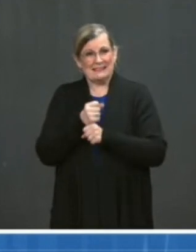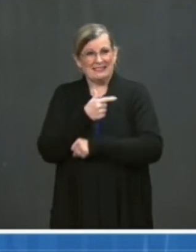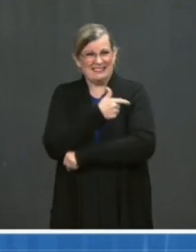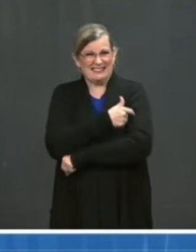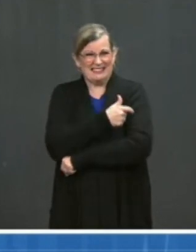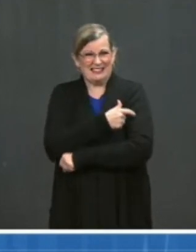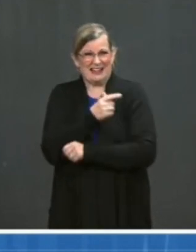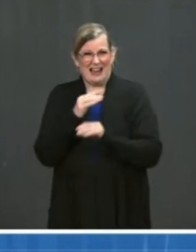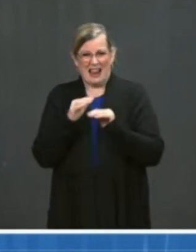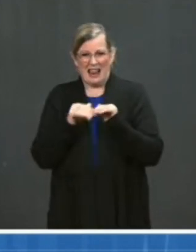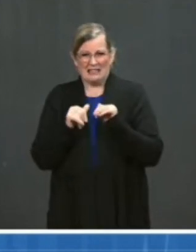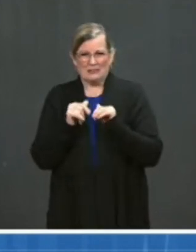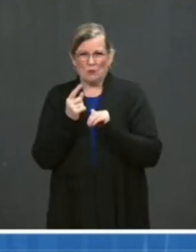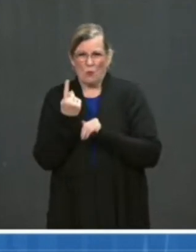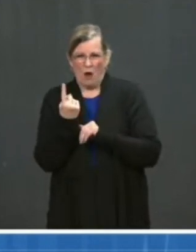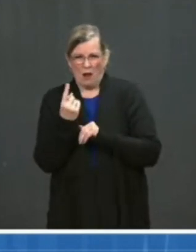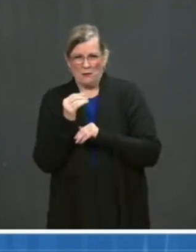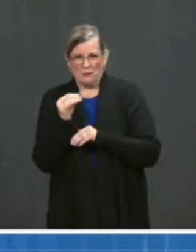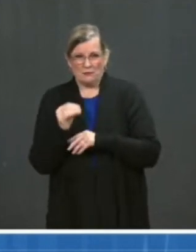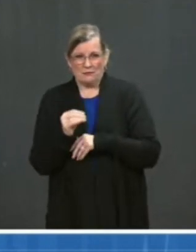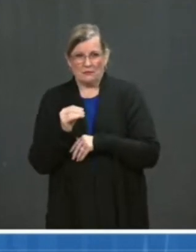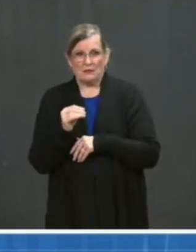seniors are now fully vaccinated.